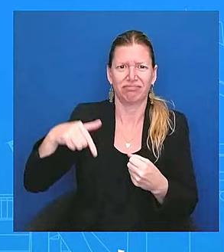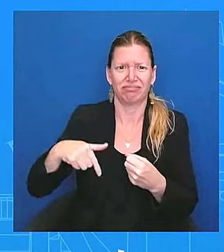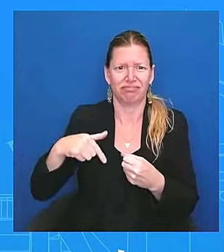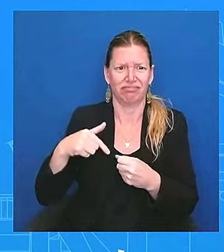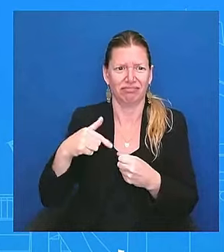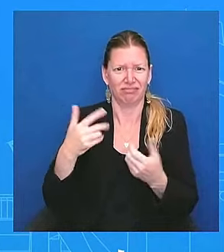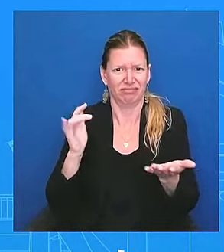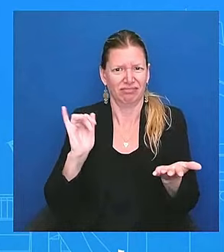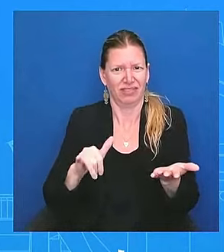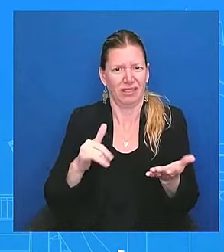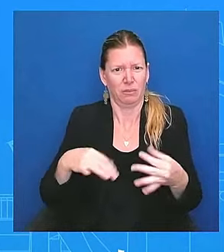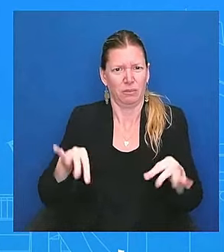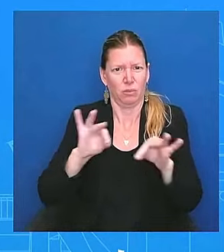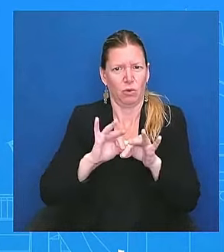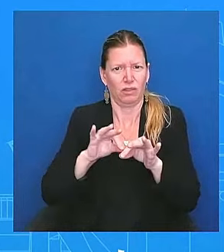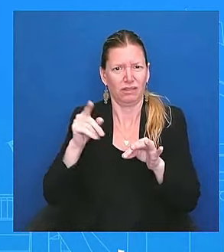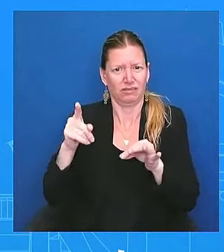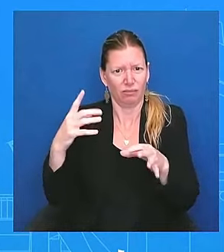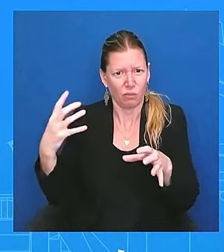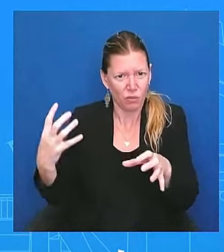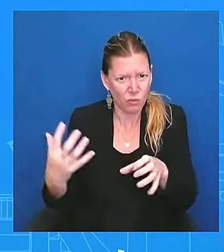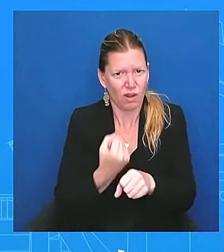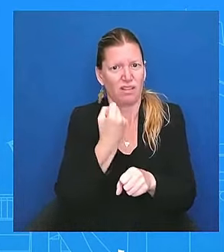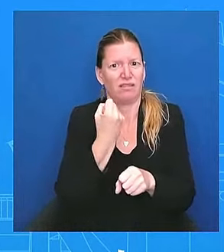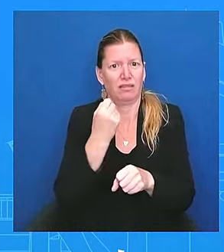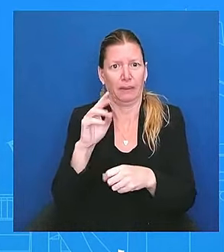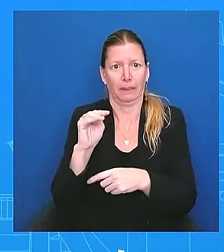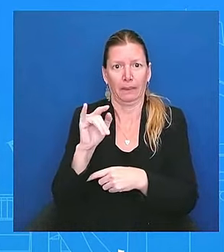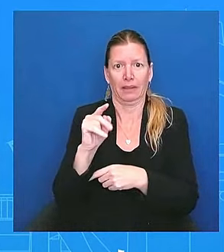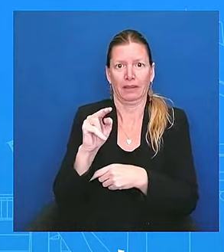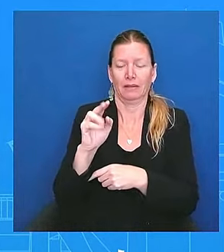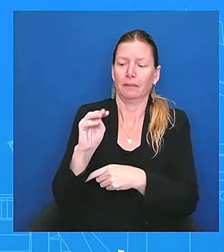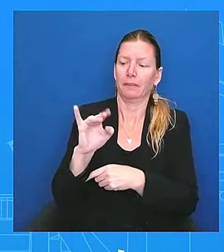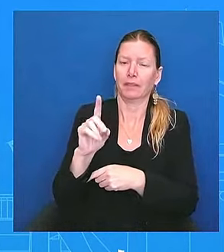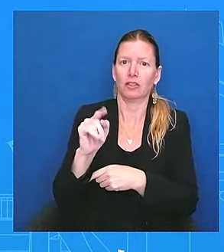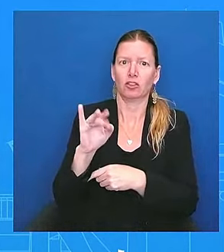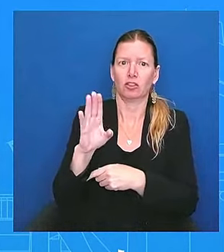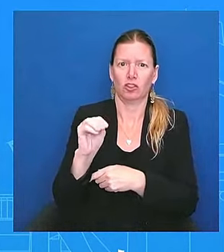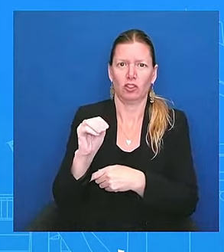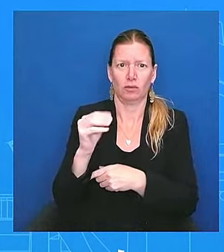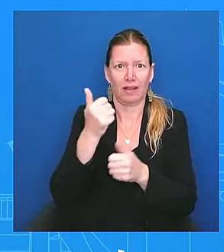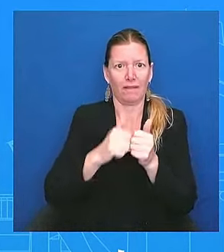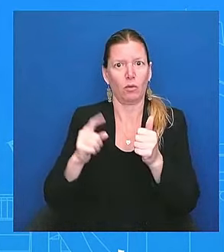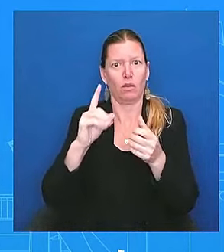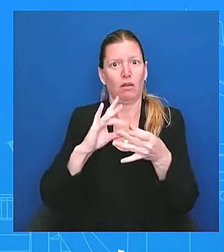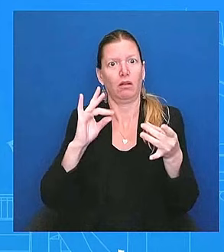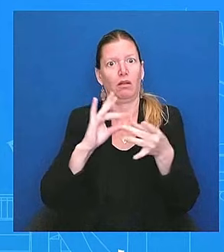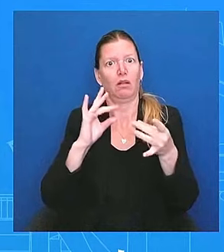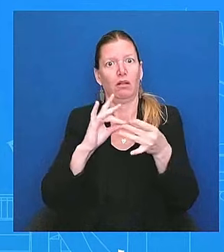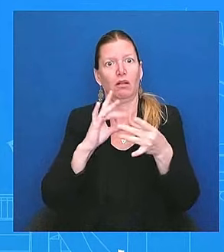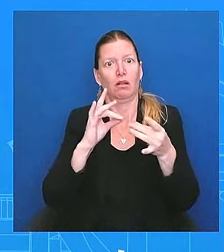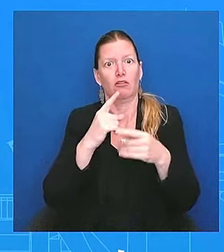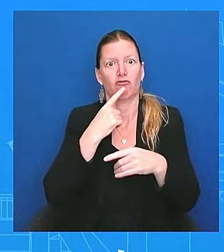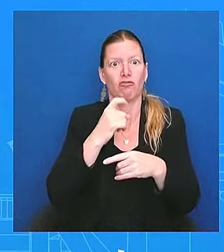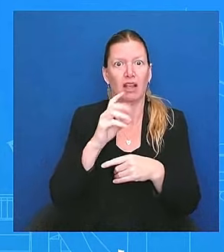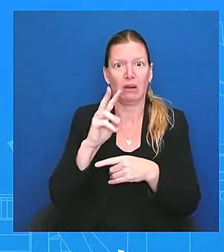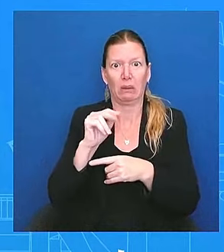When everybody was talking about a red wave, and he's been able to defy that and deliver by